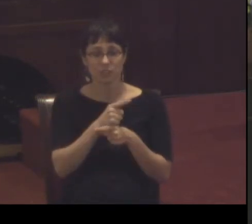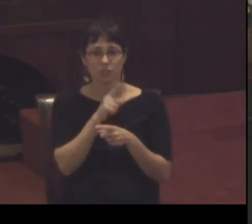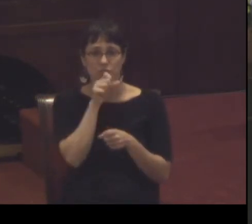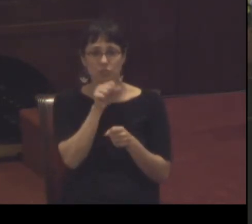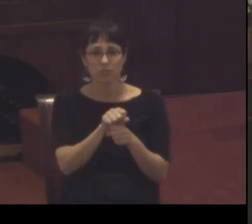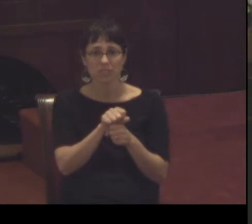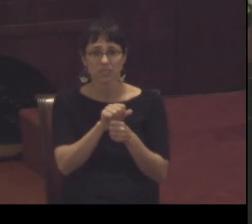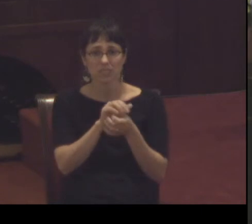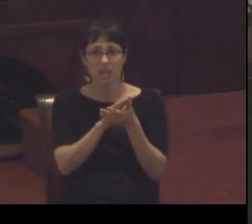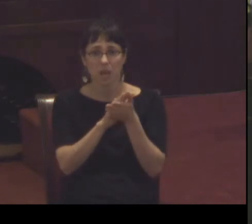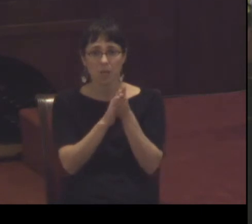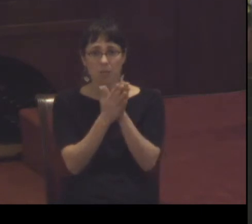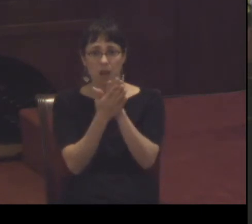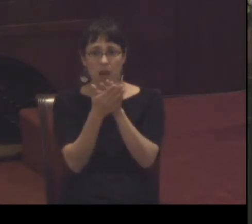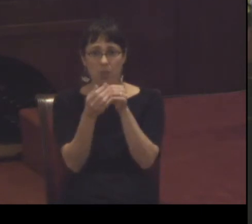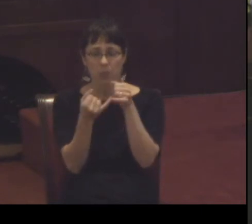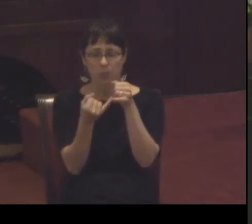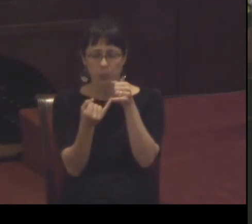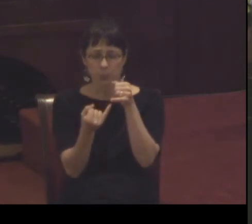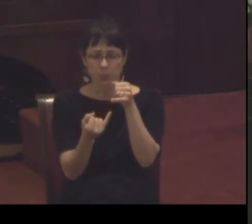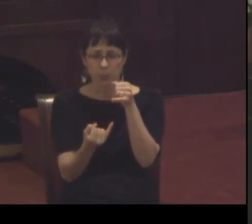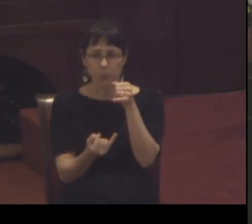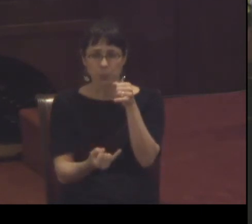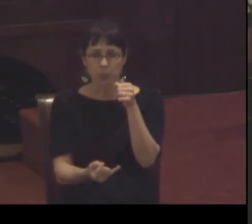before her eyes